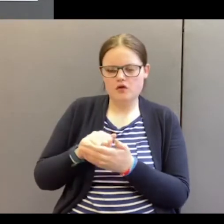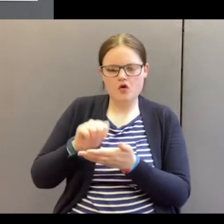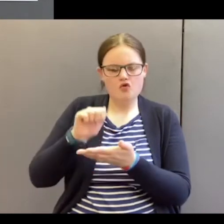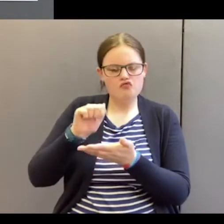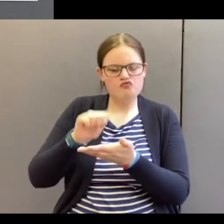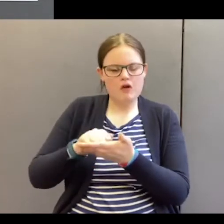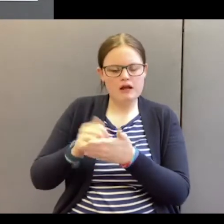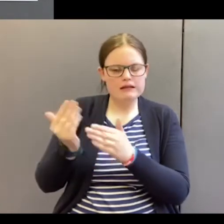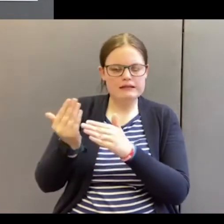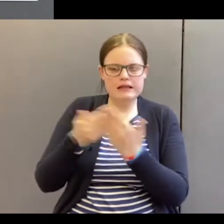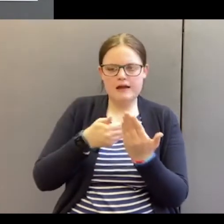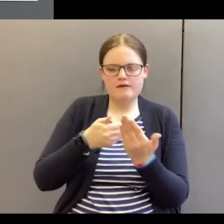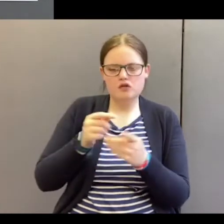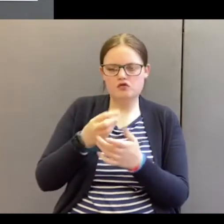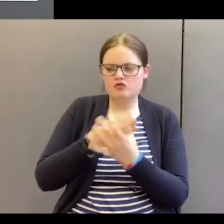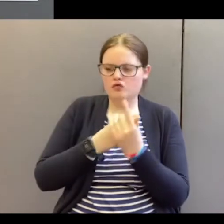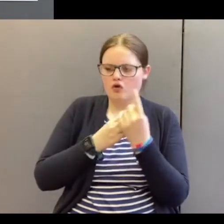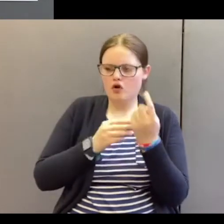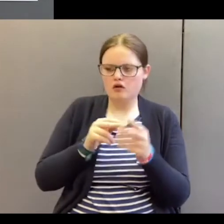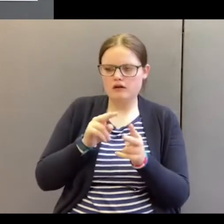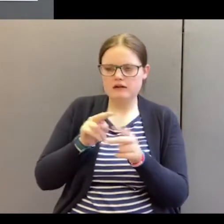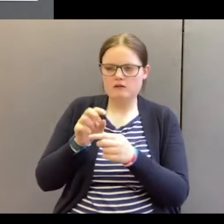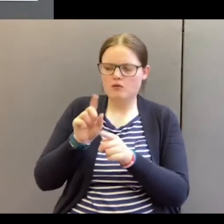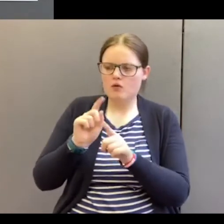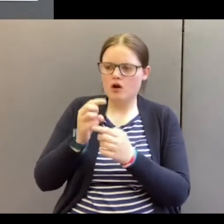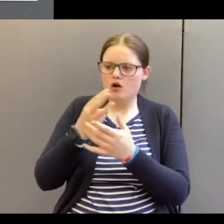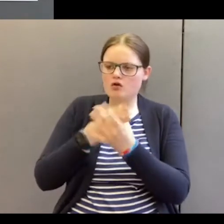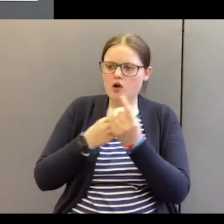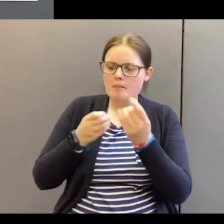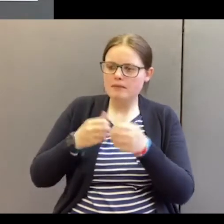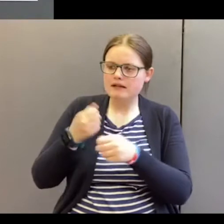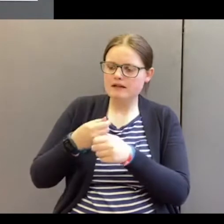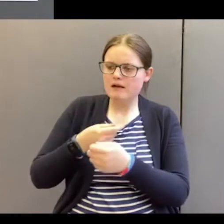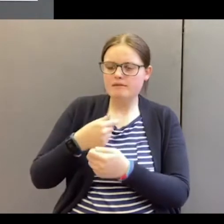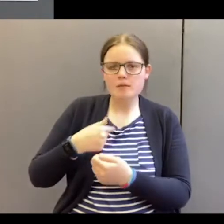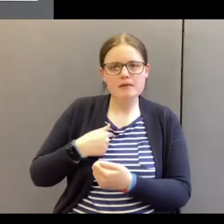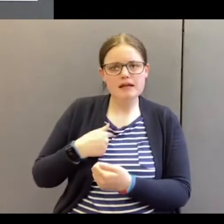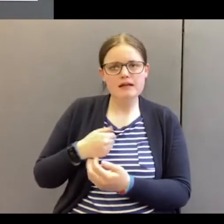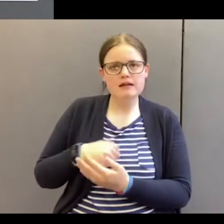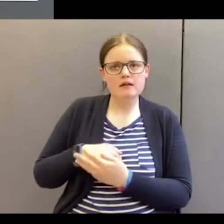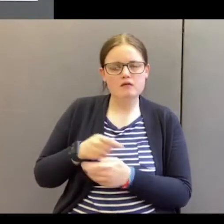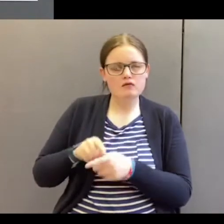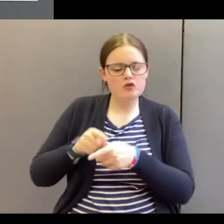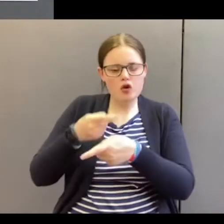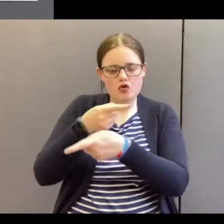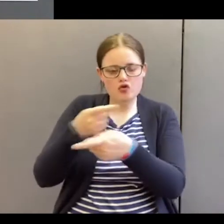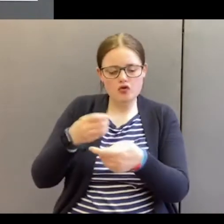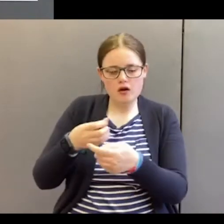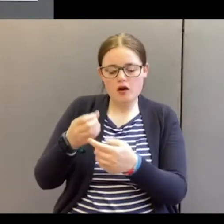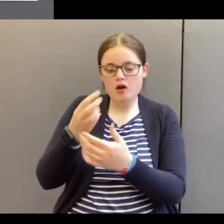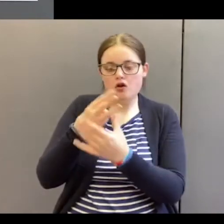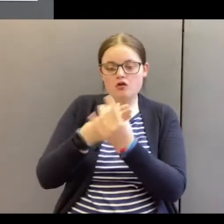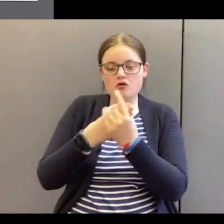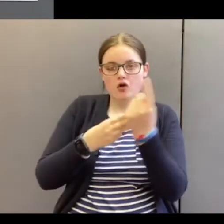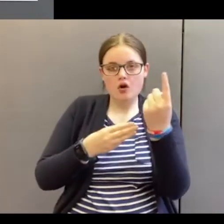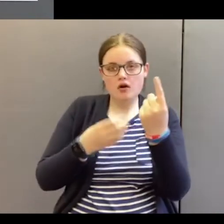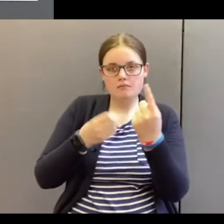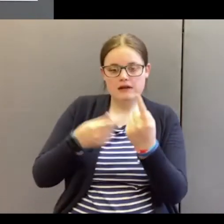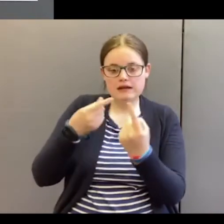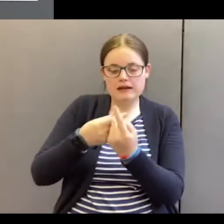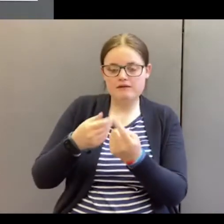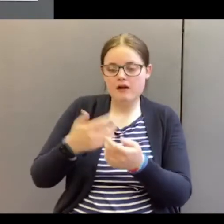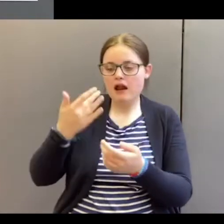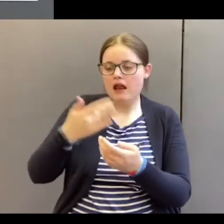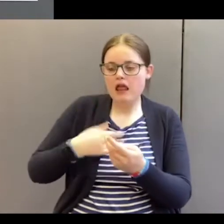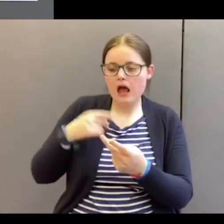service to God. Look at what God has done for me and for you. He's given you life. He's given you